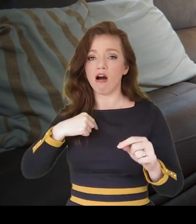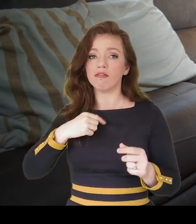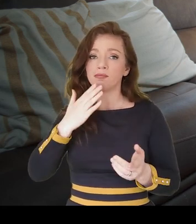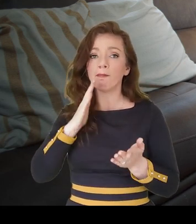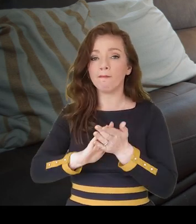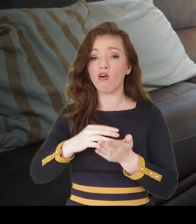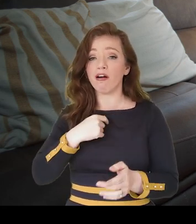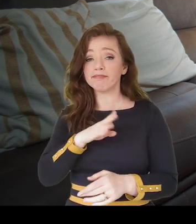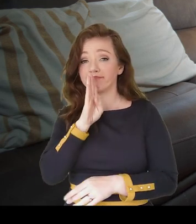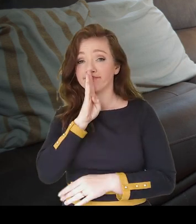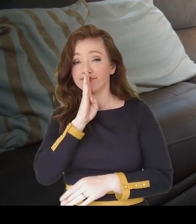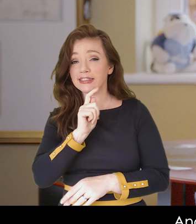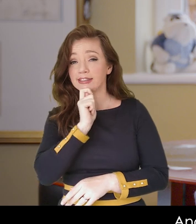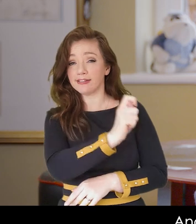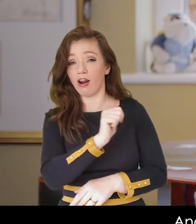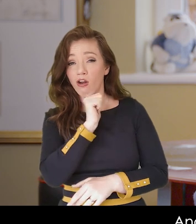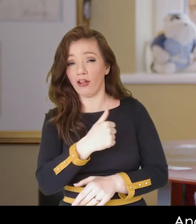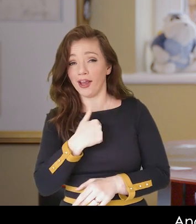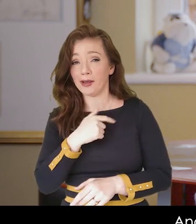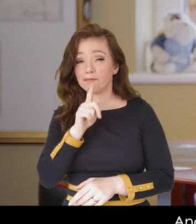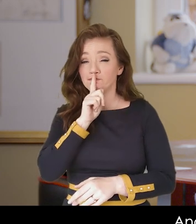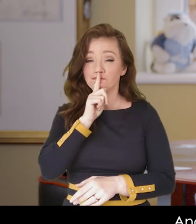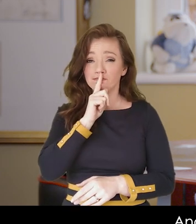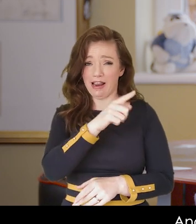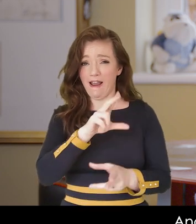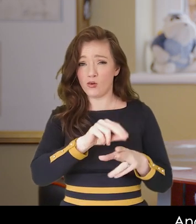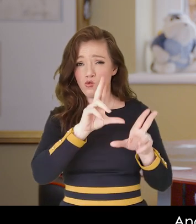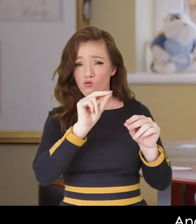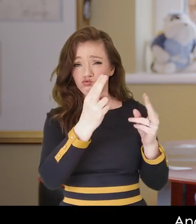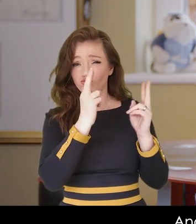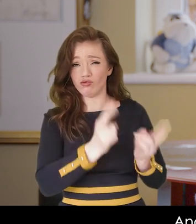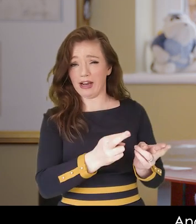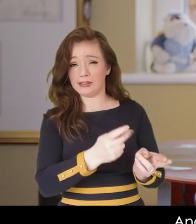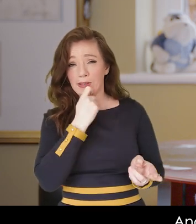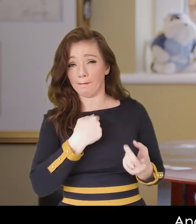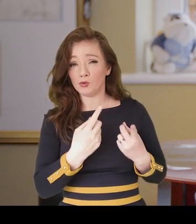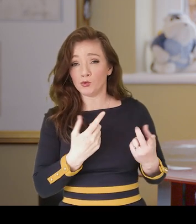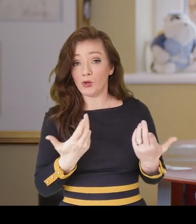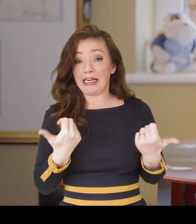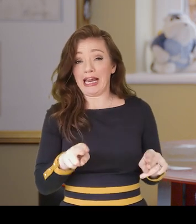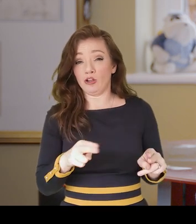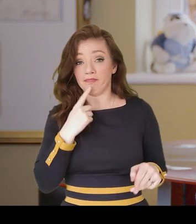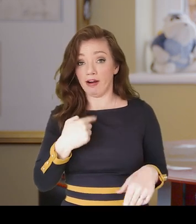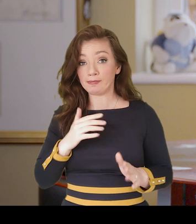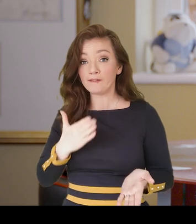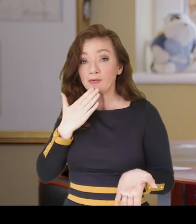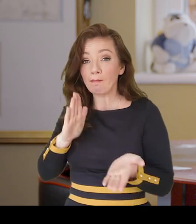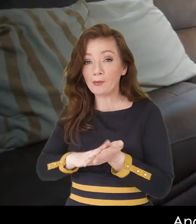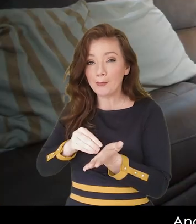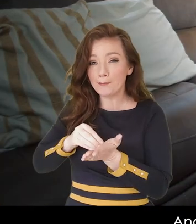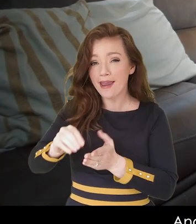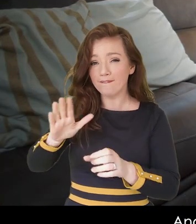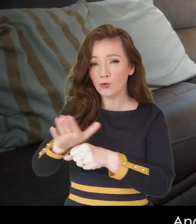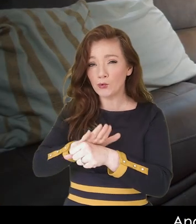said nothing to the staff and then they hadn't got an arm and a leg to stand on because it was already paid for.